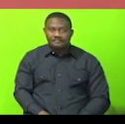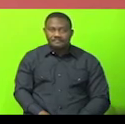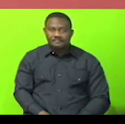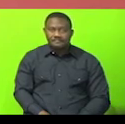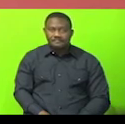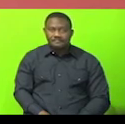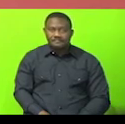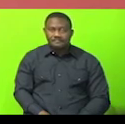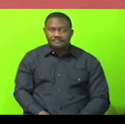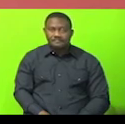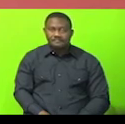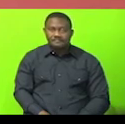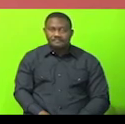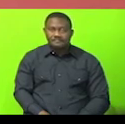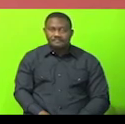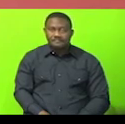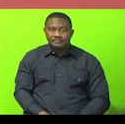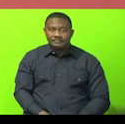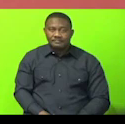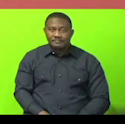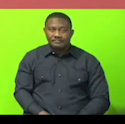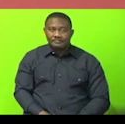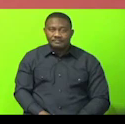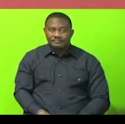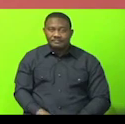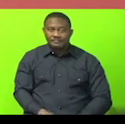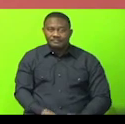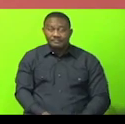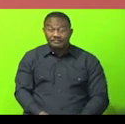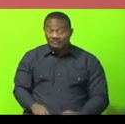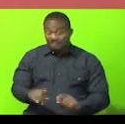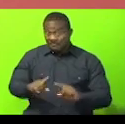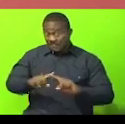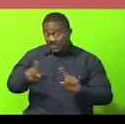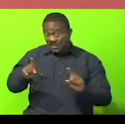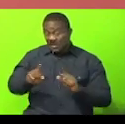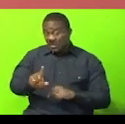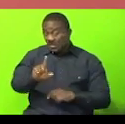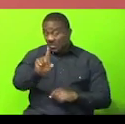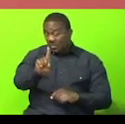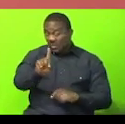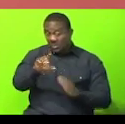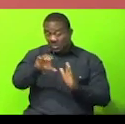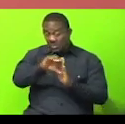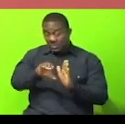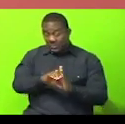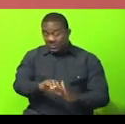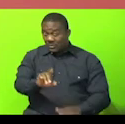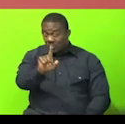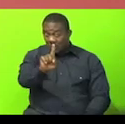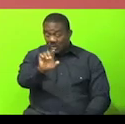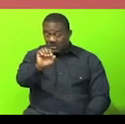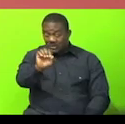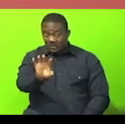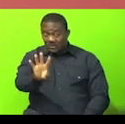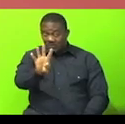But by Article 104, the